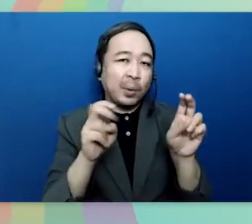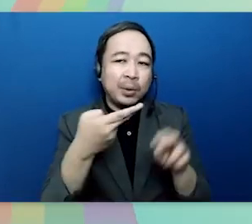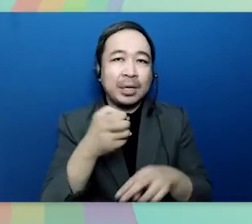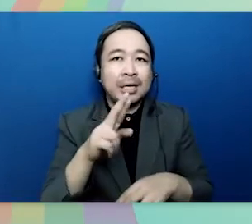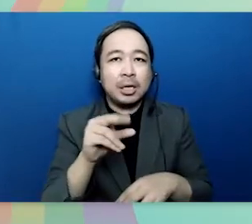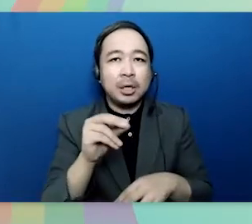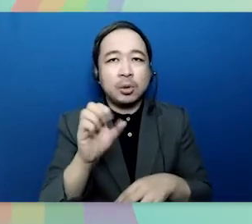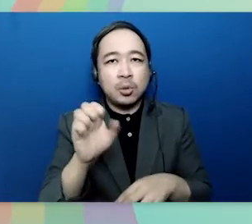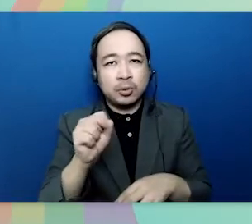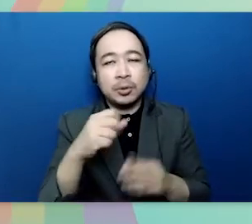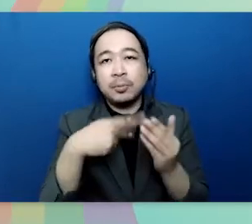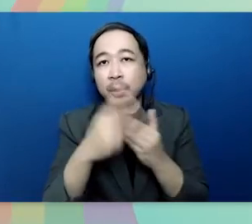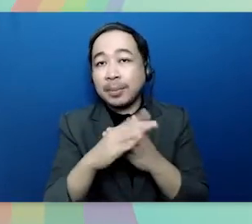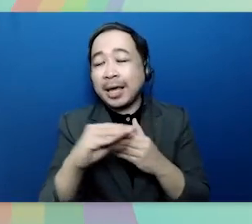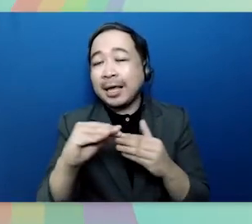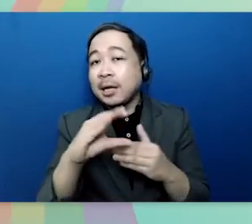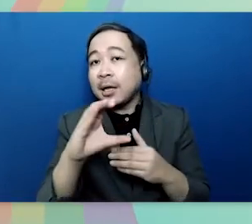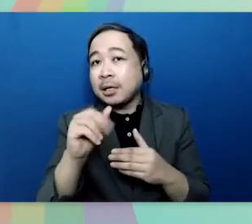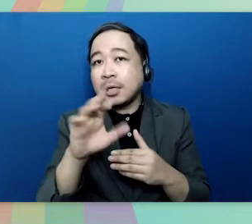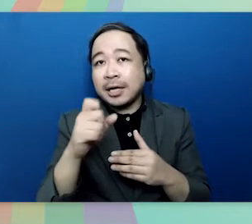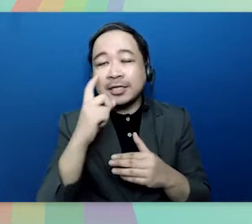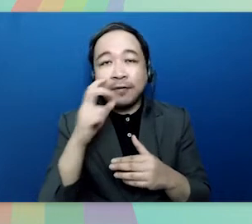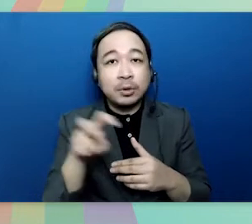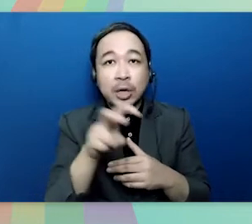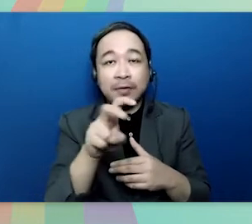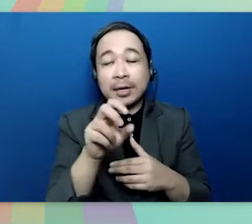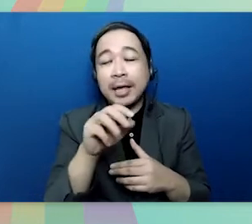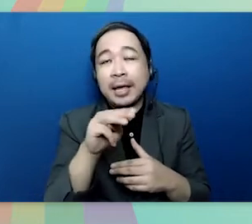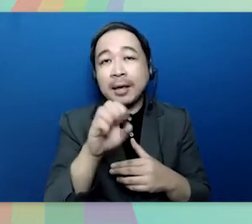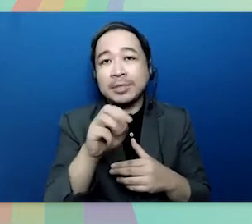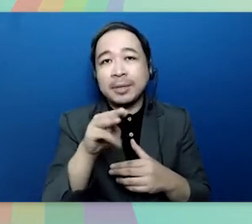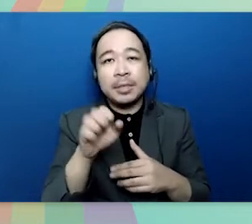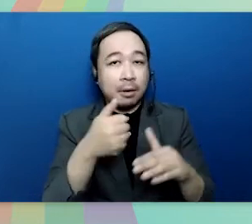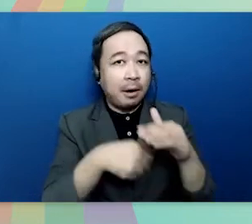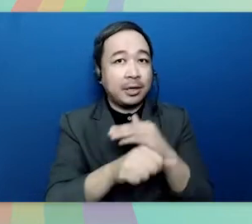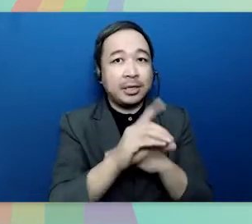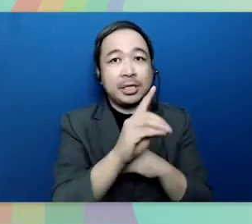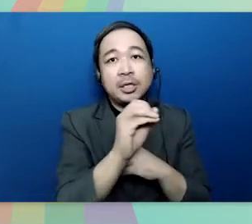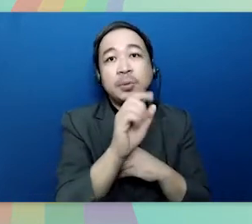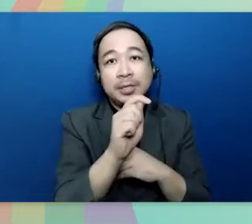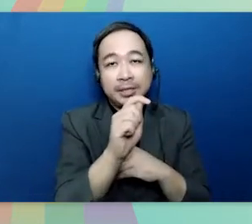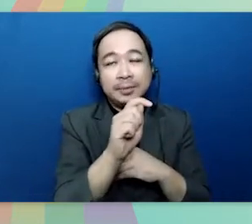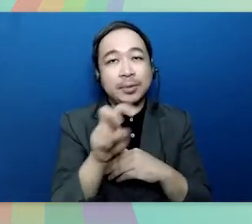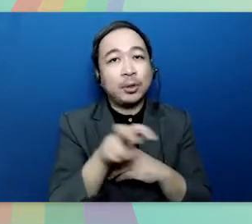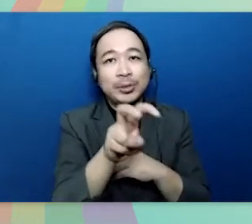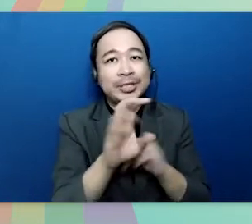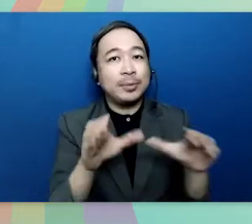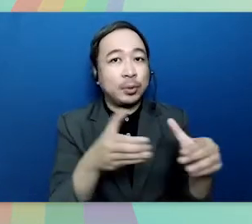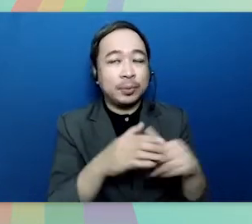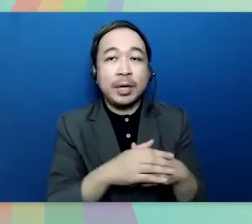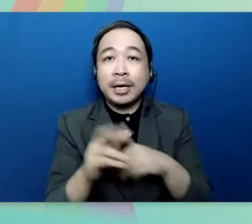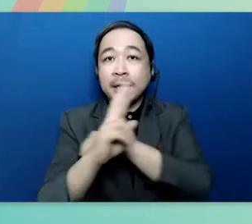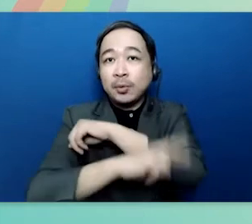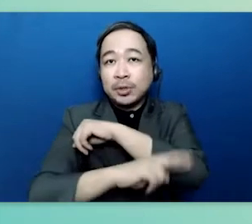program and cares for travel for msmes under the tourism sector also our regional